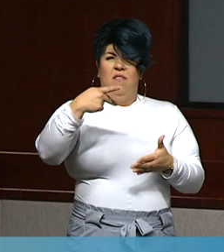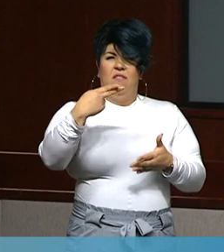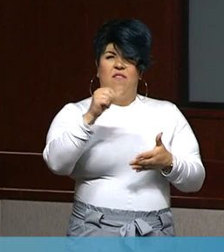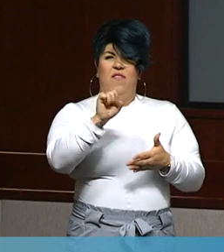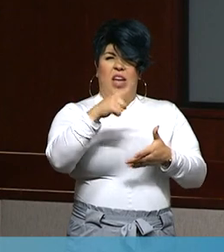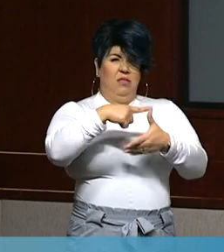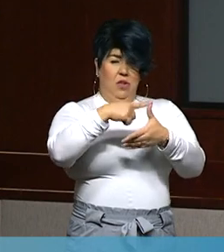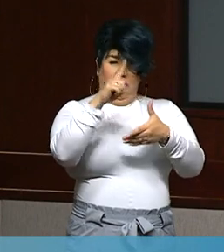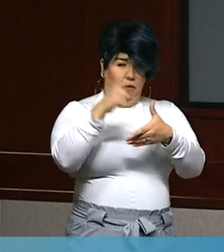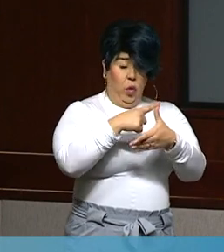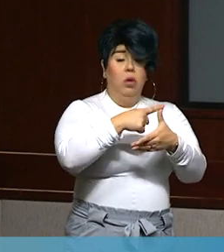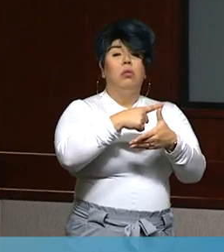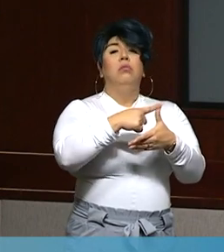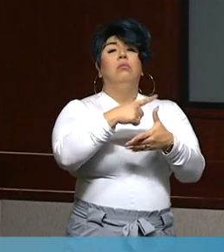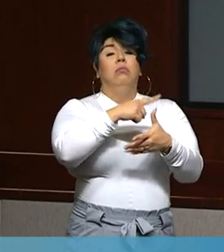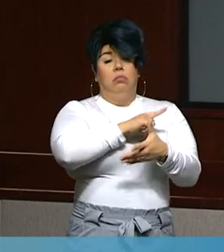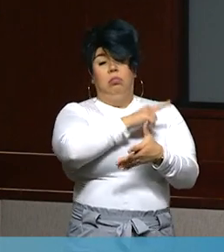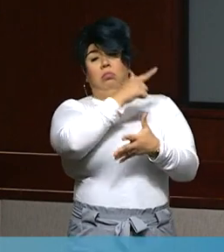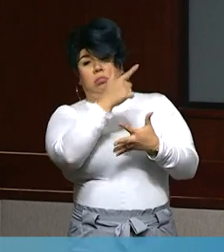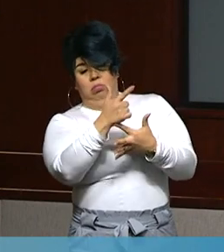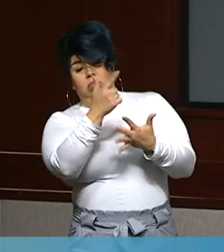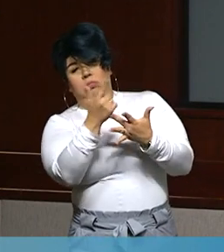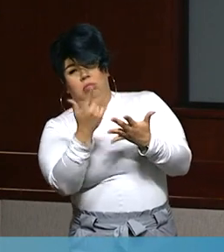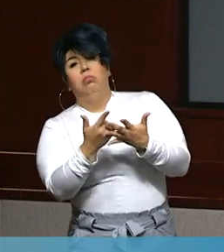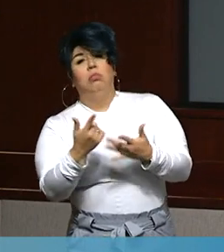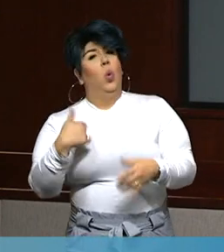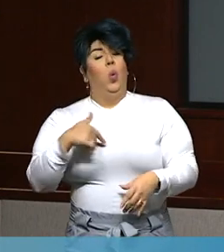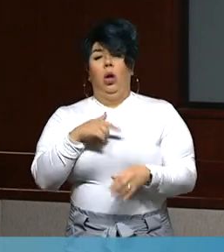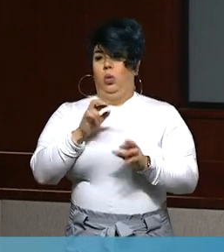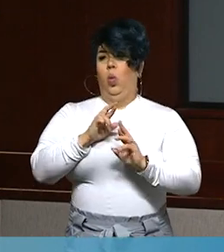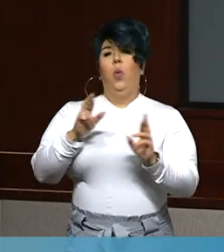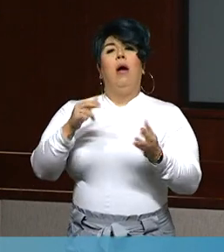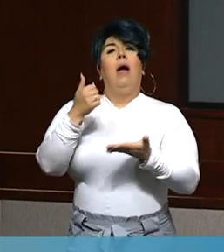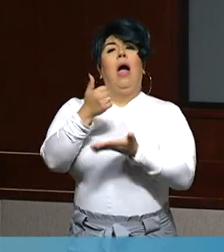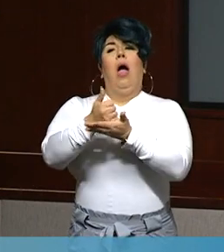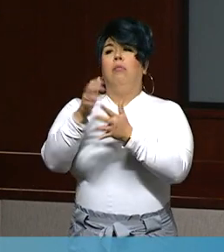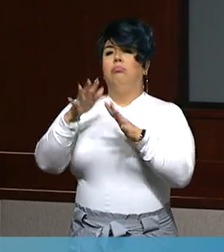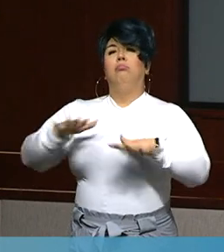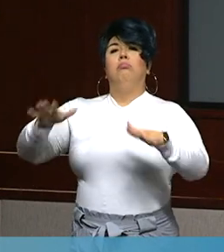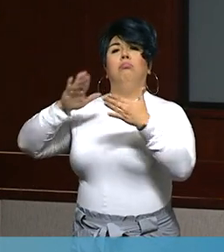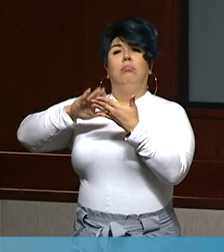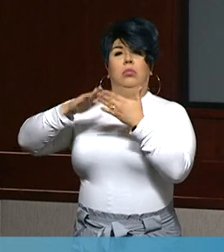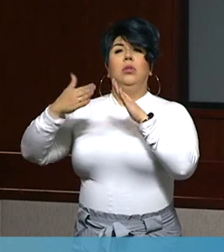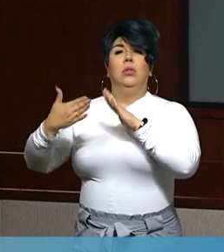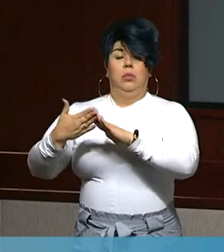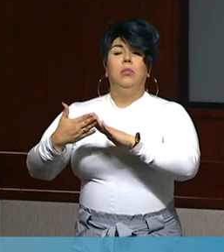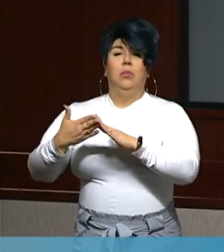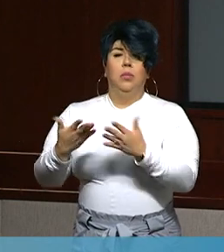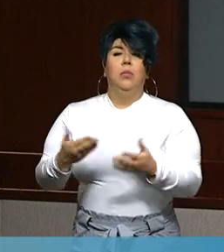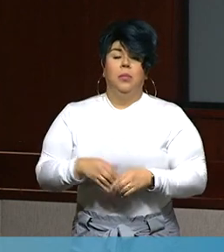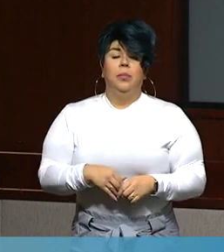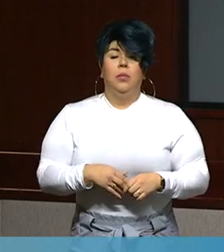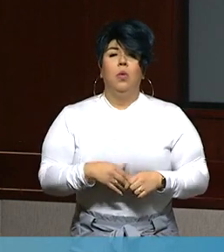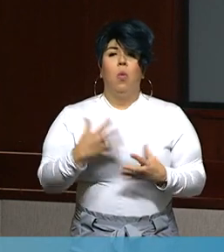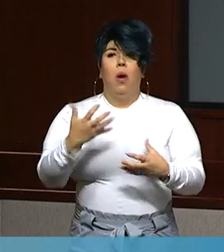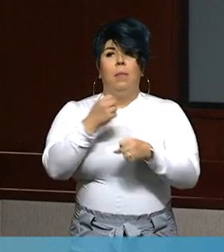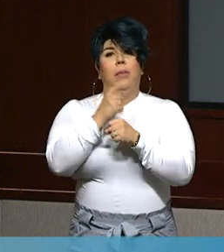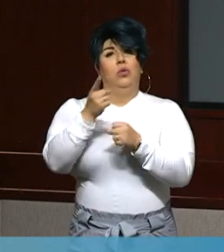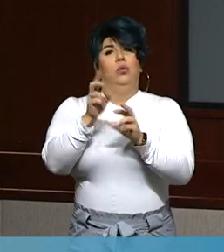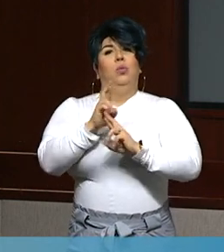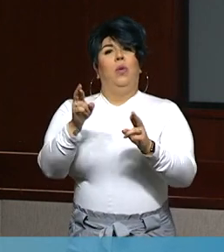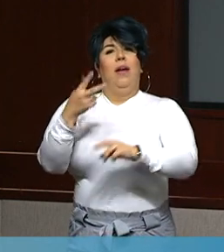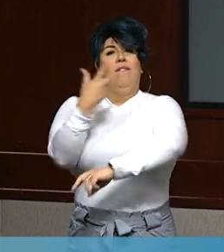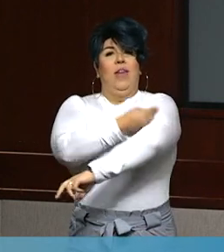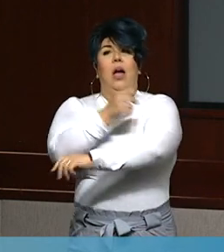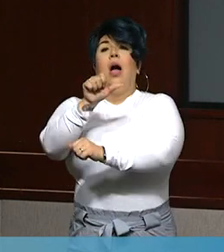united and we will be prepared to help the community in any way that is necessary to vaccinate others.